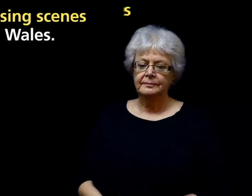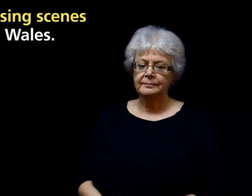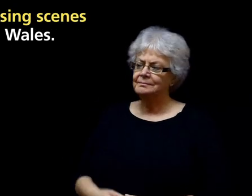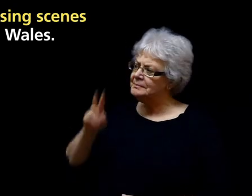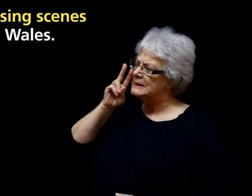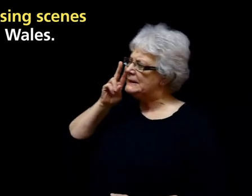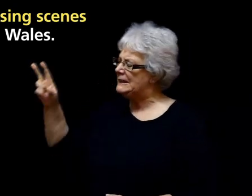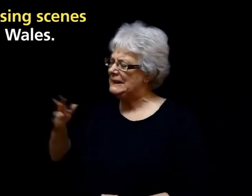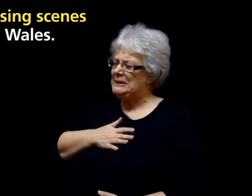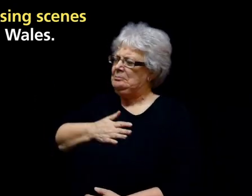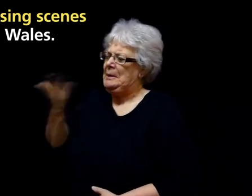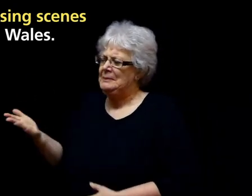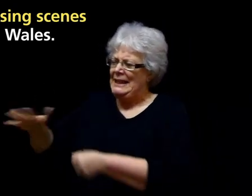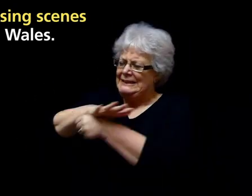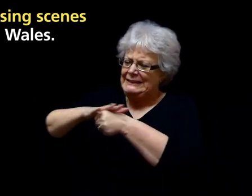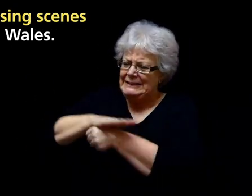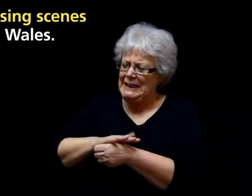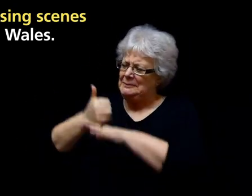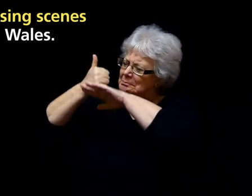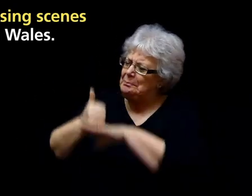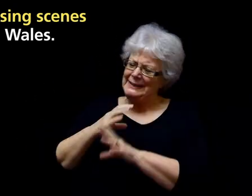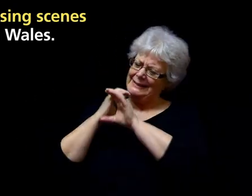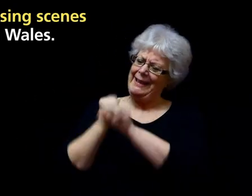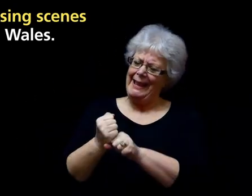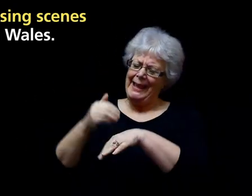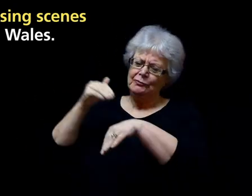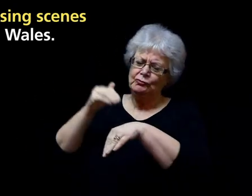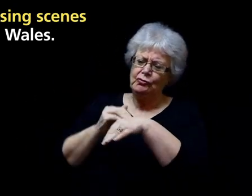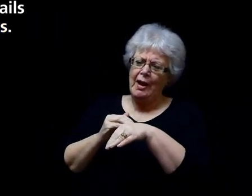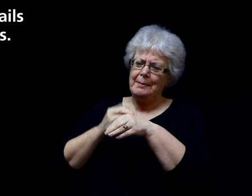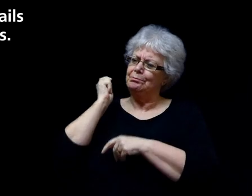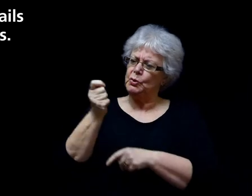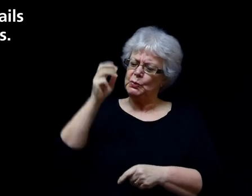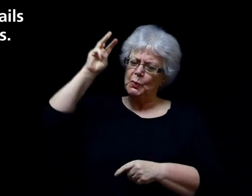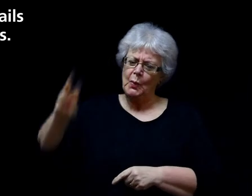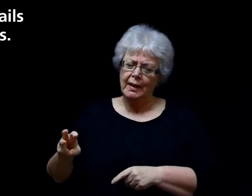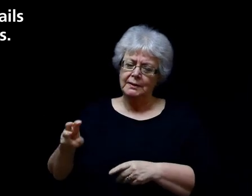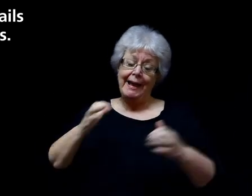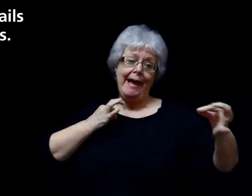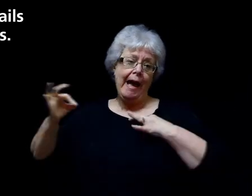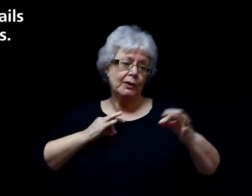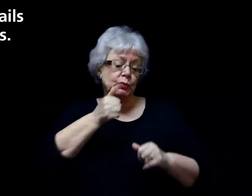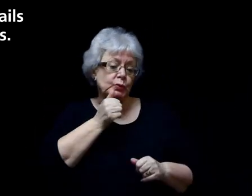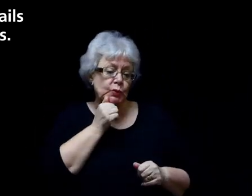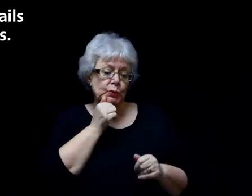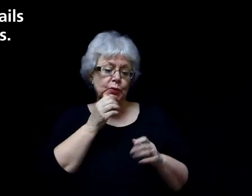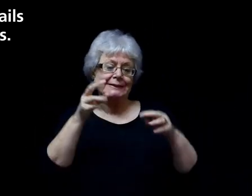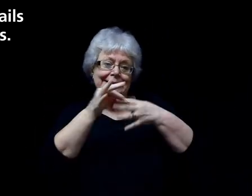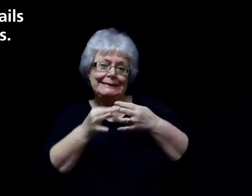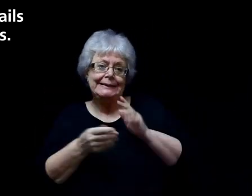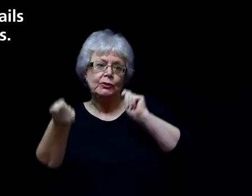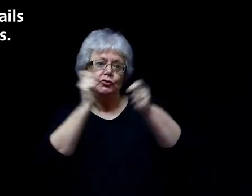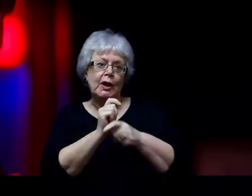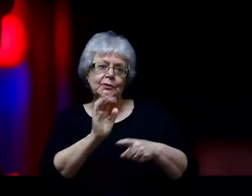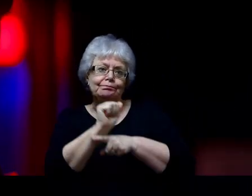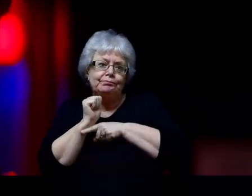The following message contains distressing scenes based on hate crimes prosecuted in Wales. Actors have been used and details changed to protect the